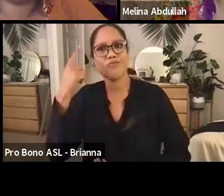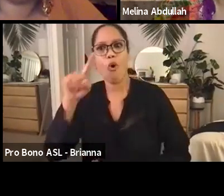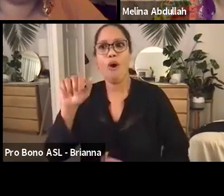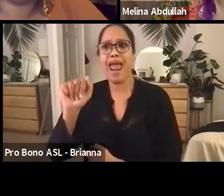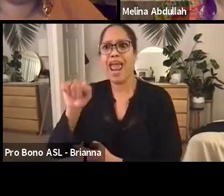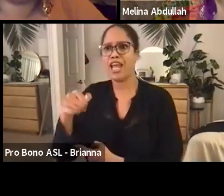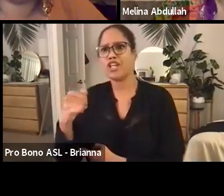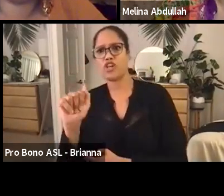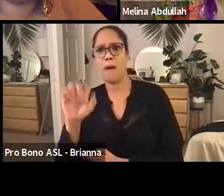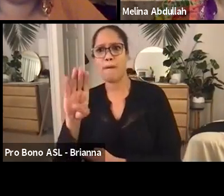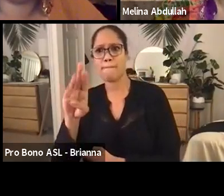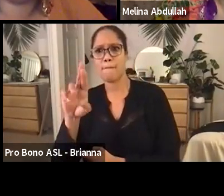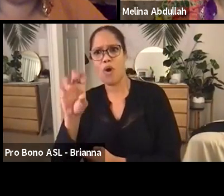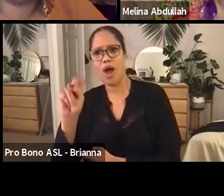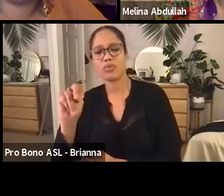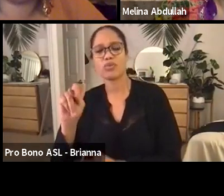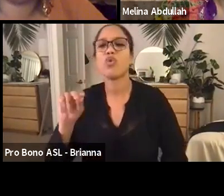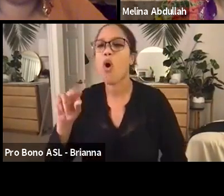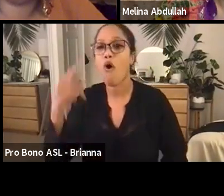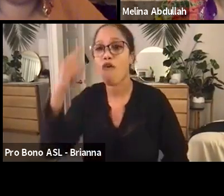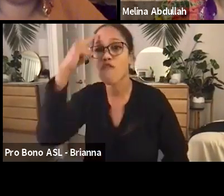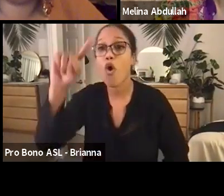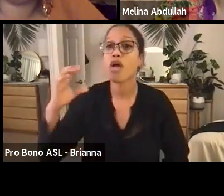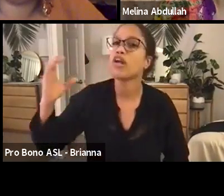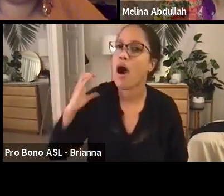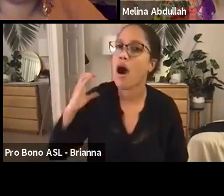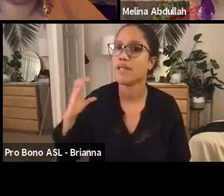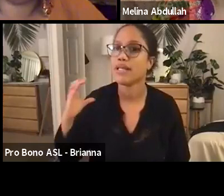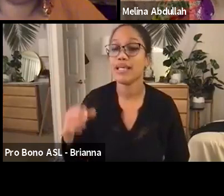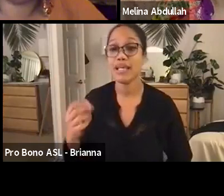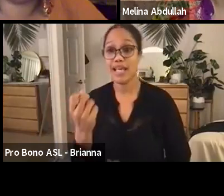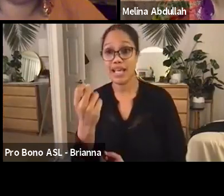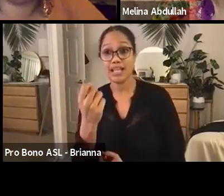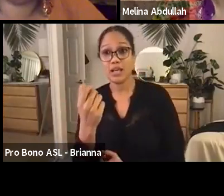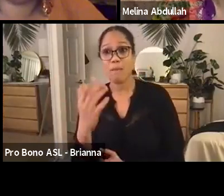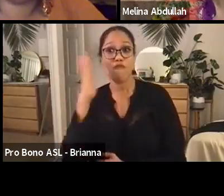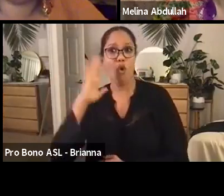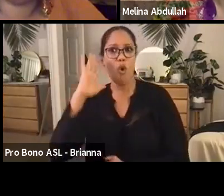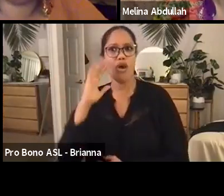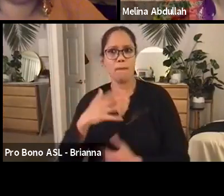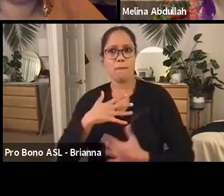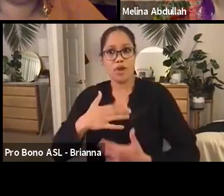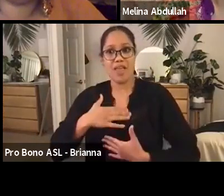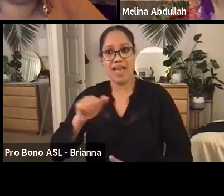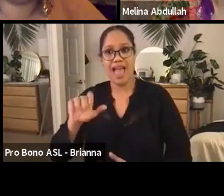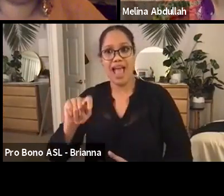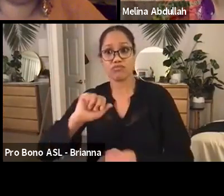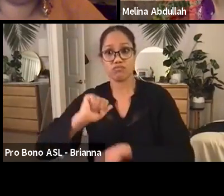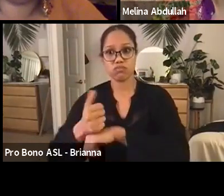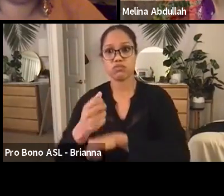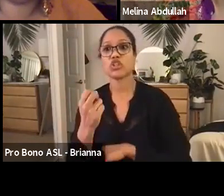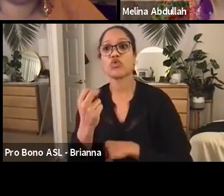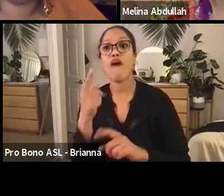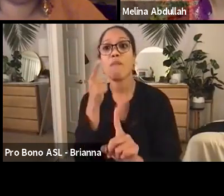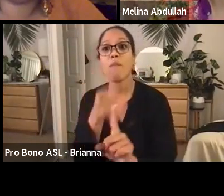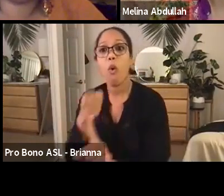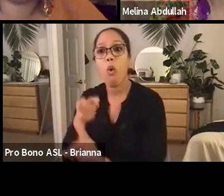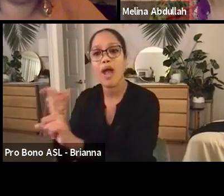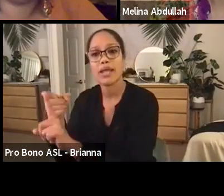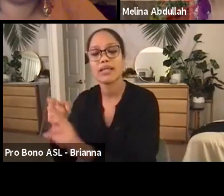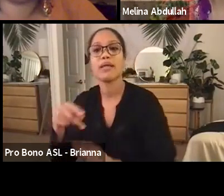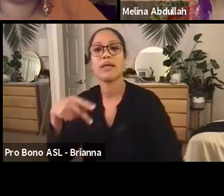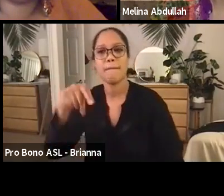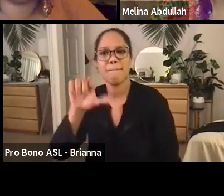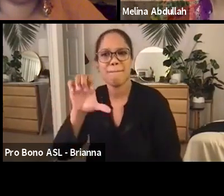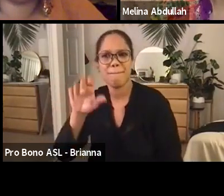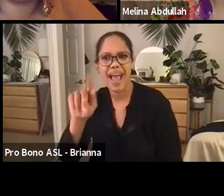vision for Compton had 12, it was a 12 point policy package that really has many of the same qualities as the brief act. And